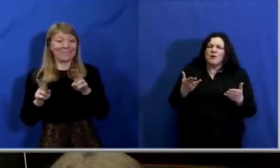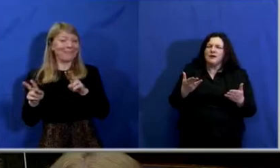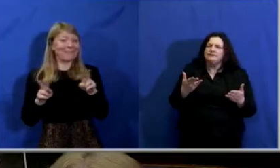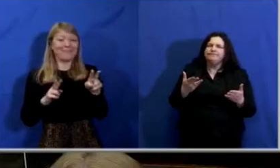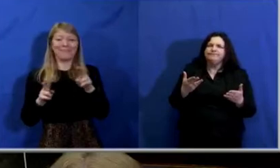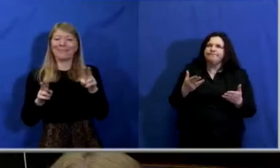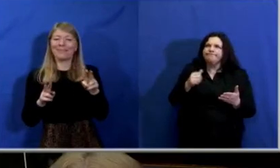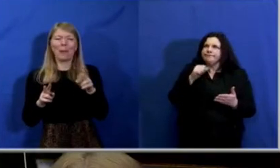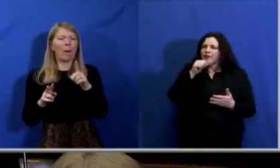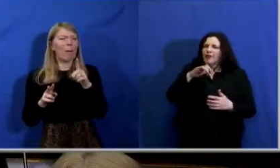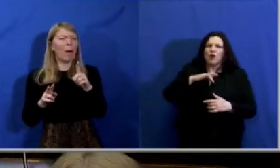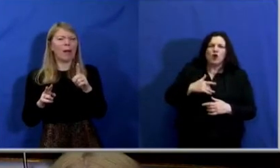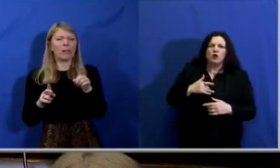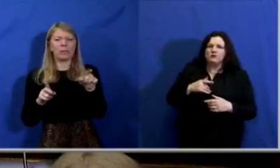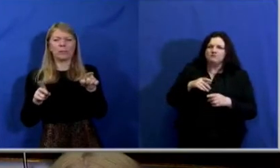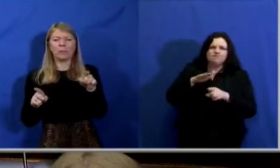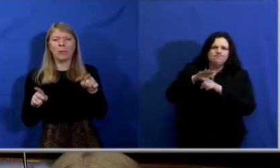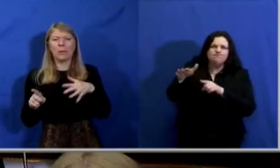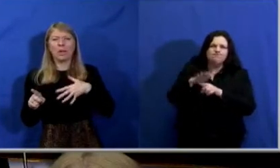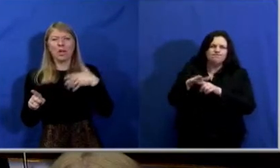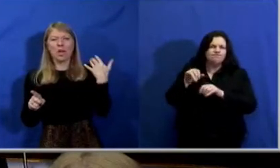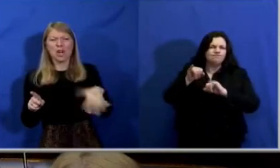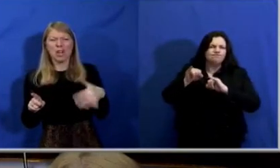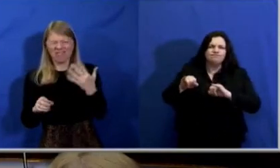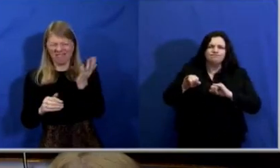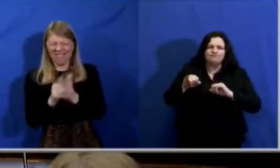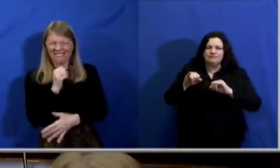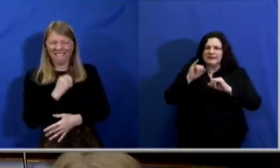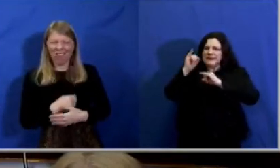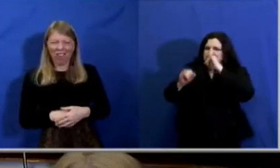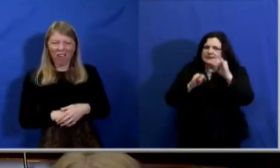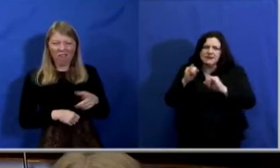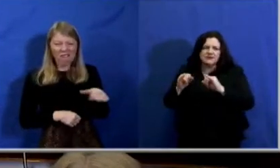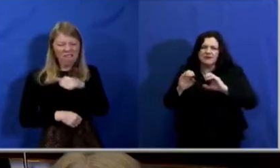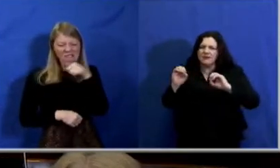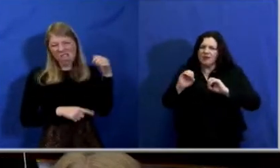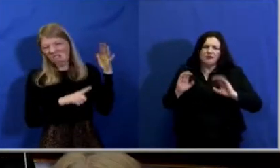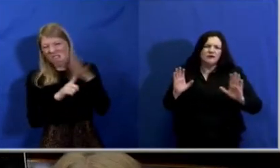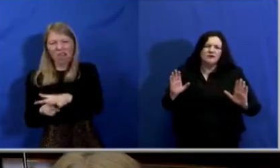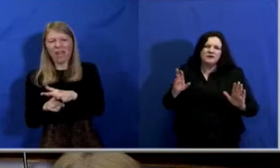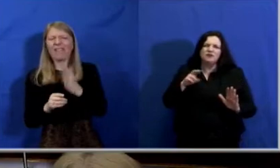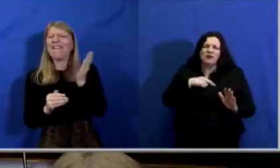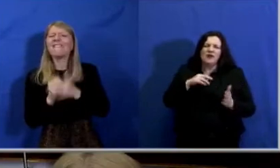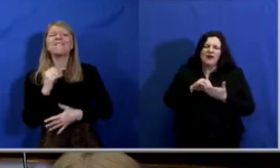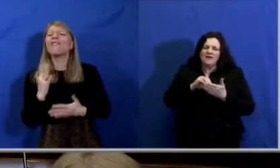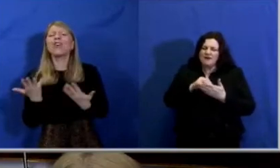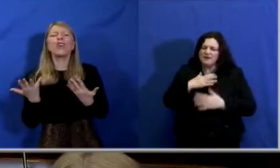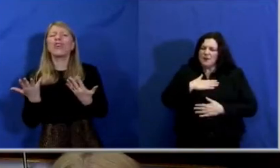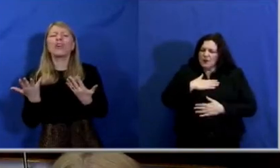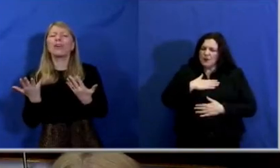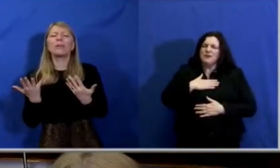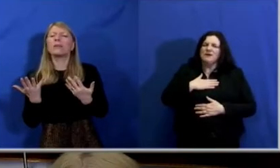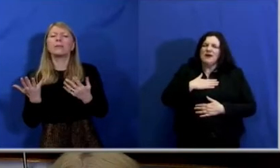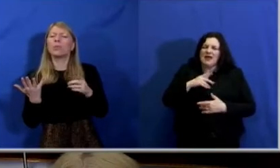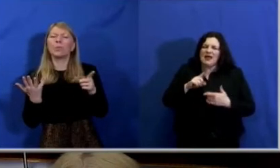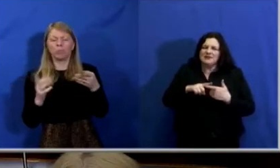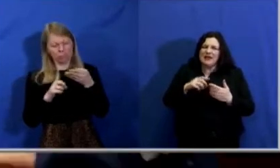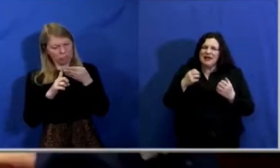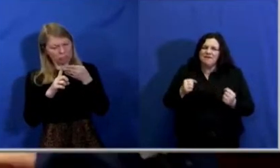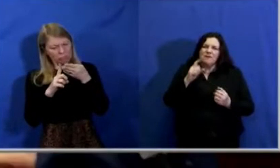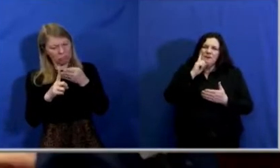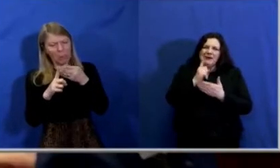hurt, there was never insult, because he had a compassion and a conviction in